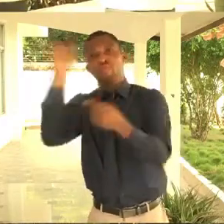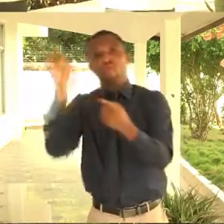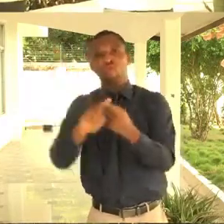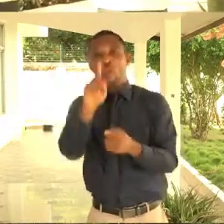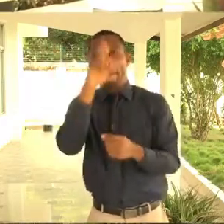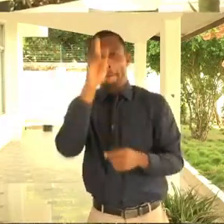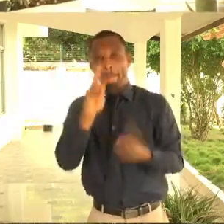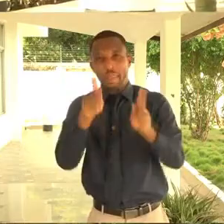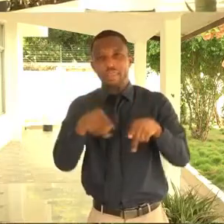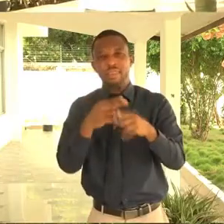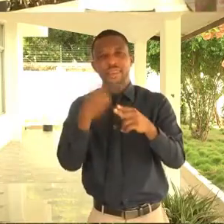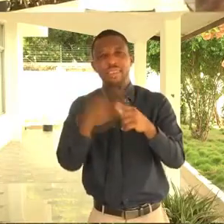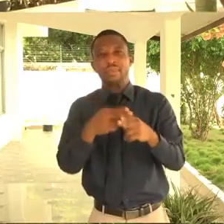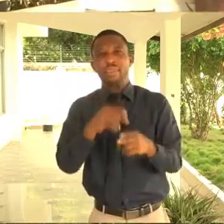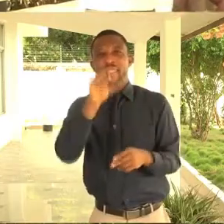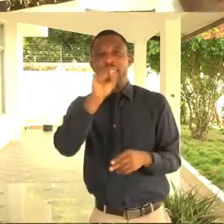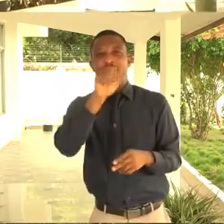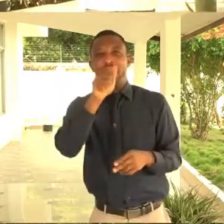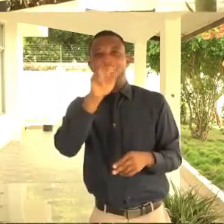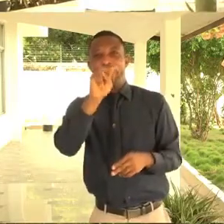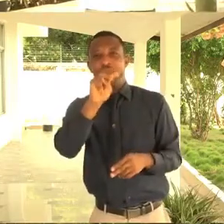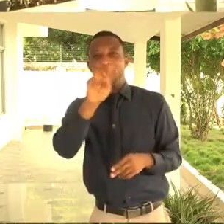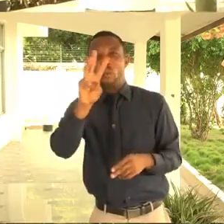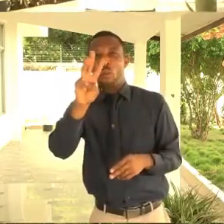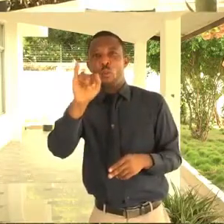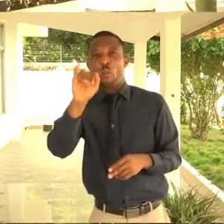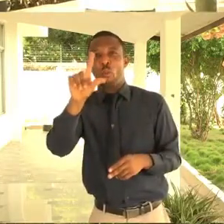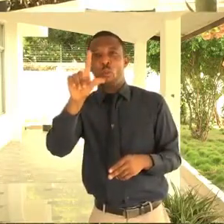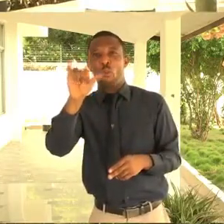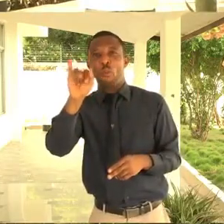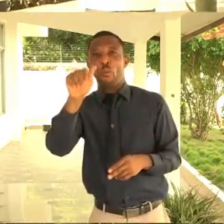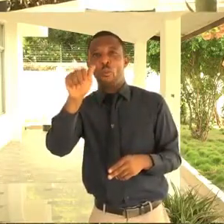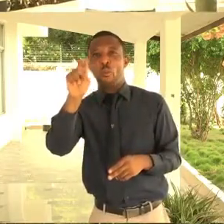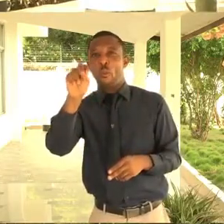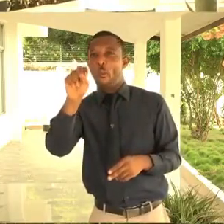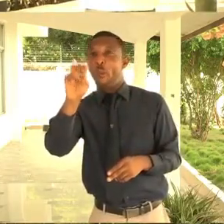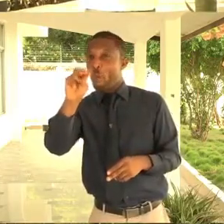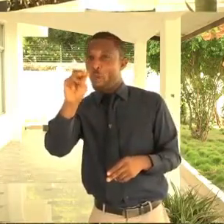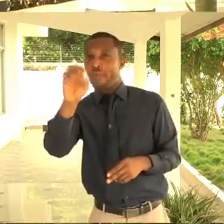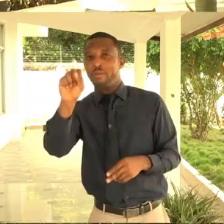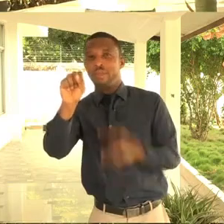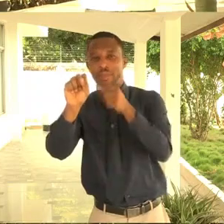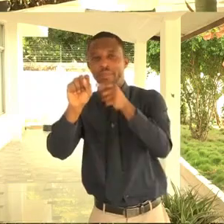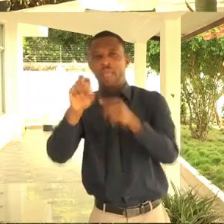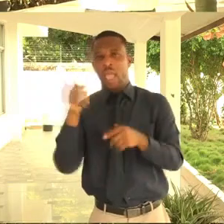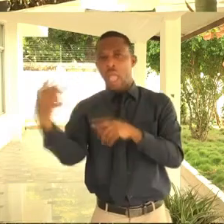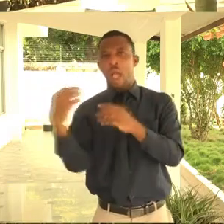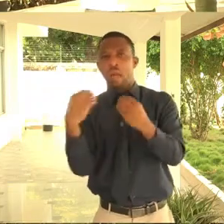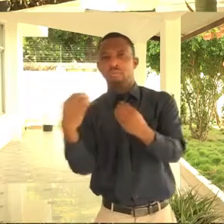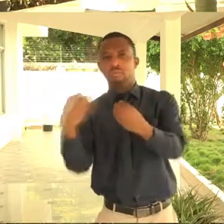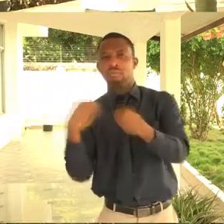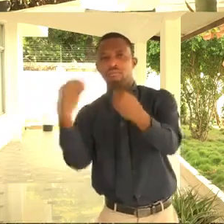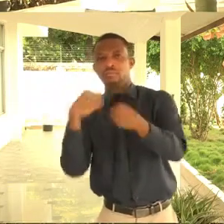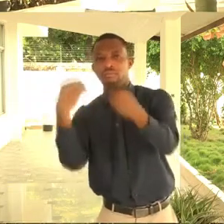and then after six months, a deaf person, he's late, he took over and started training